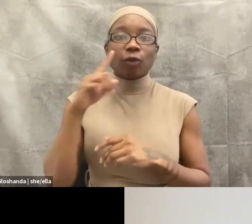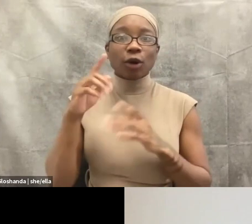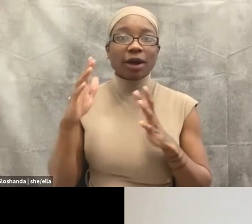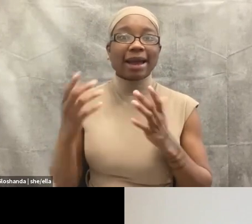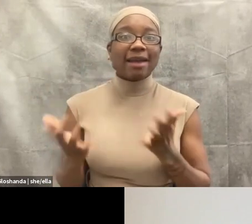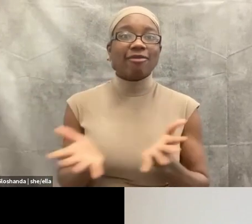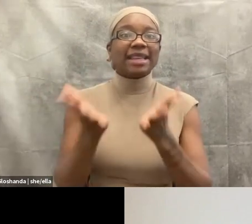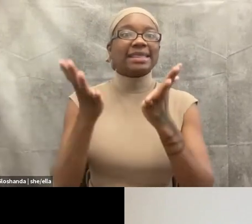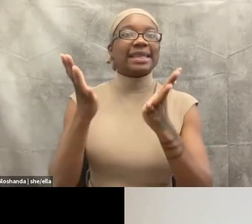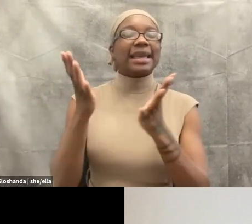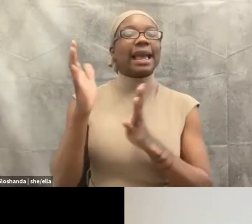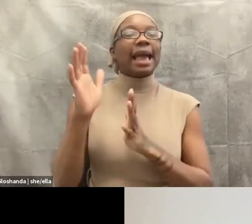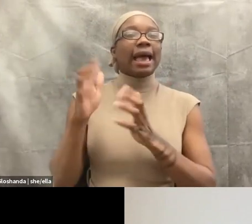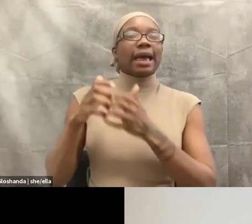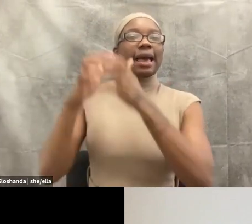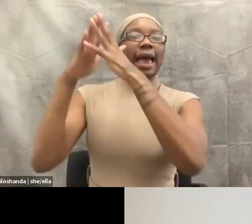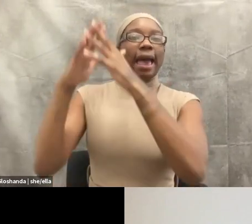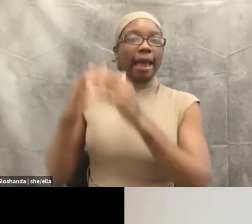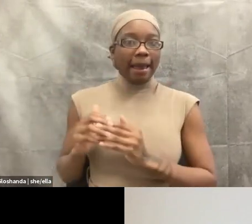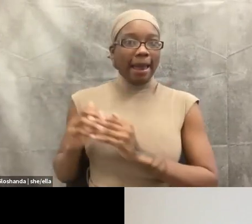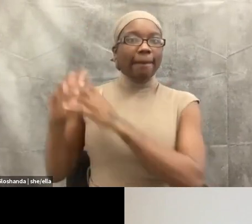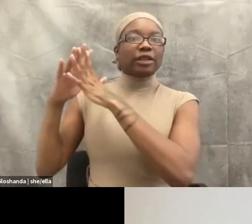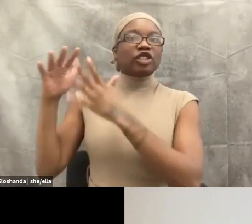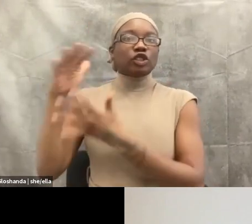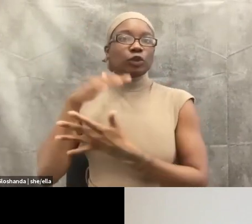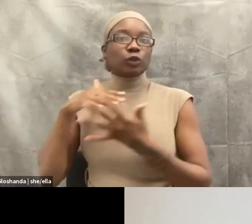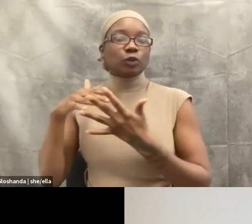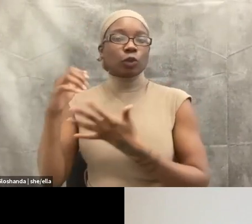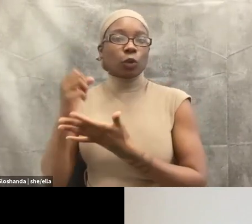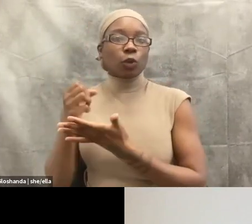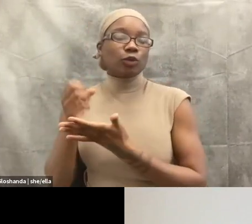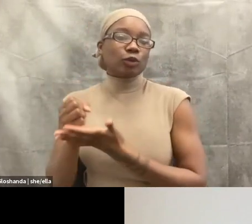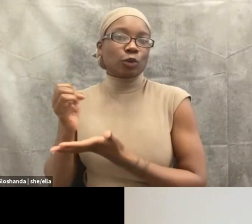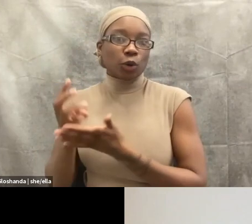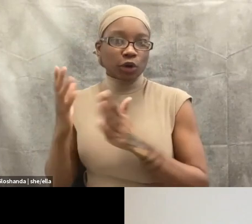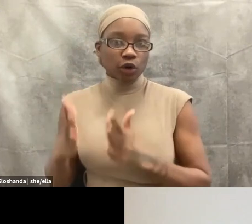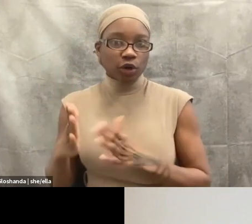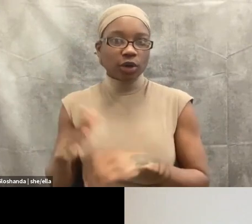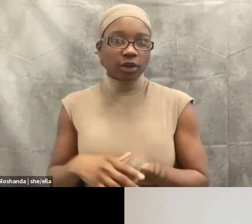past year to discuss and figure out how to bring